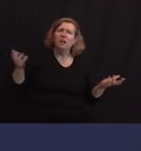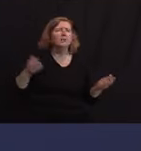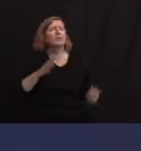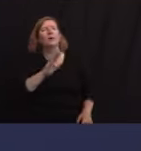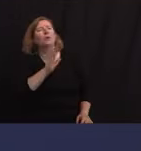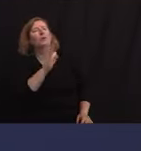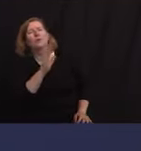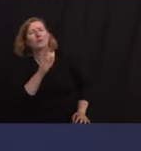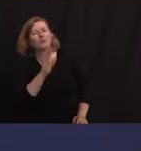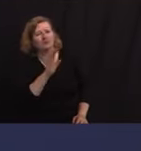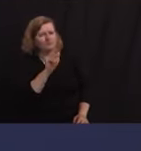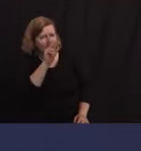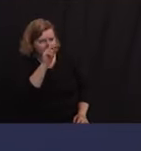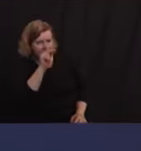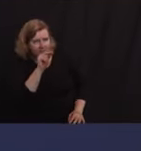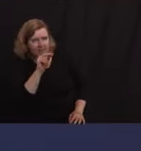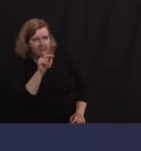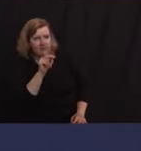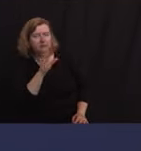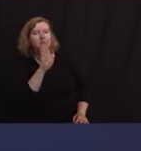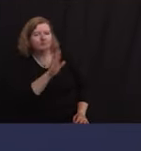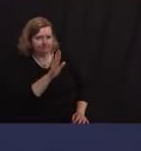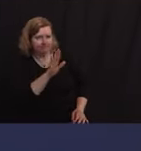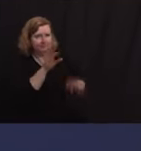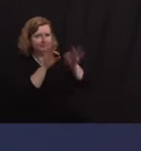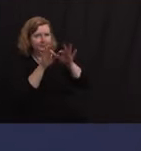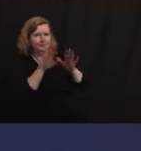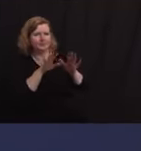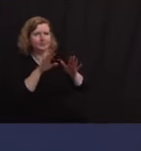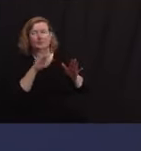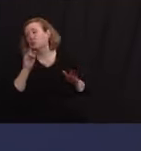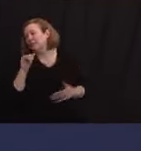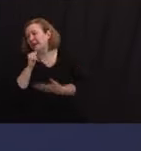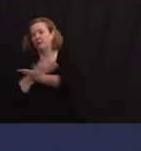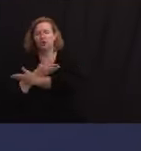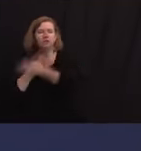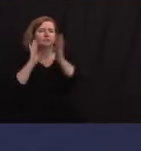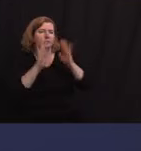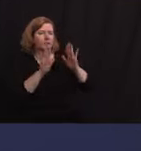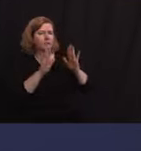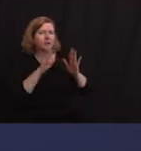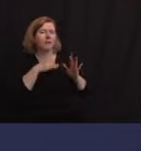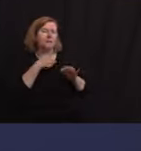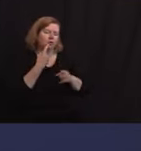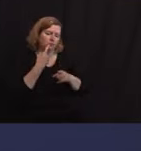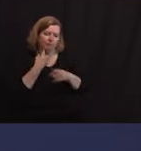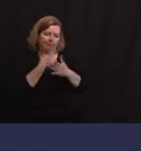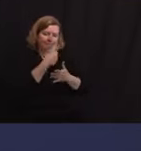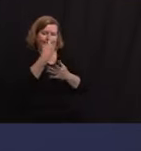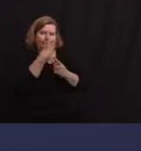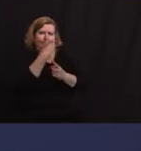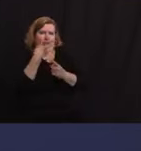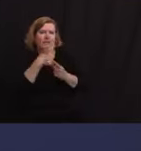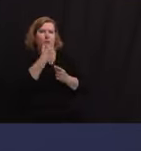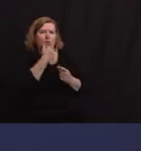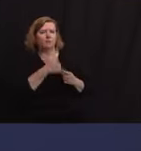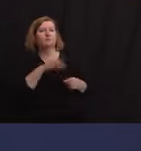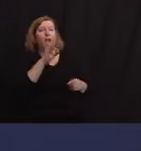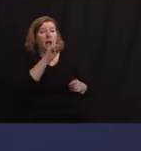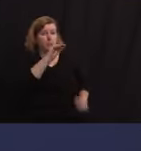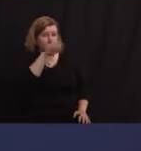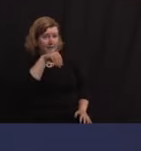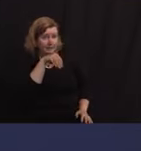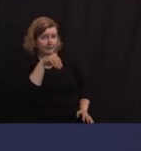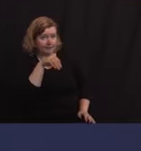8%, I believe, and she's not here, so I want to make sure. 8% relates